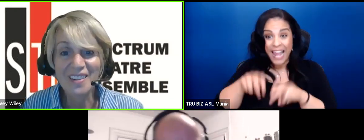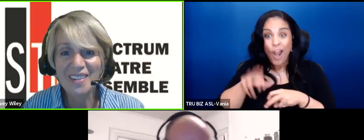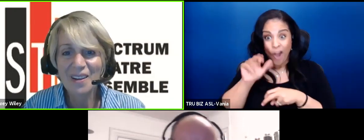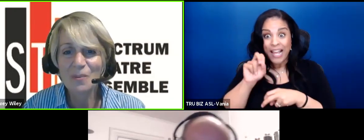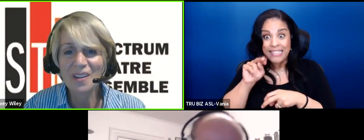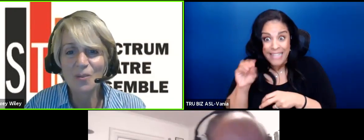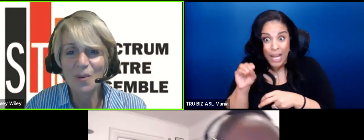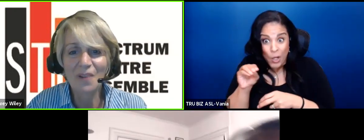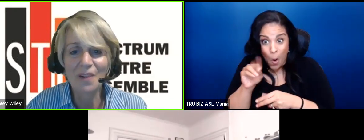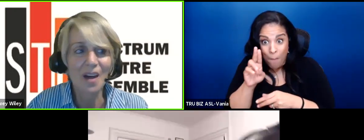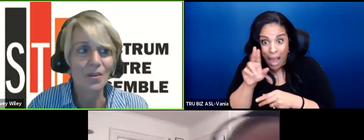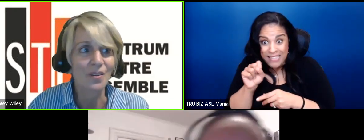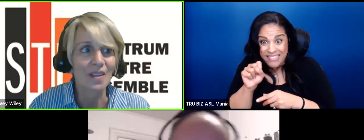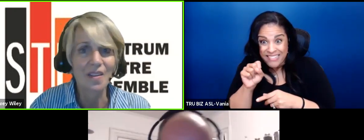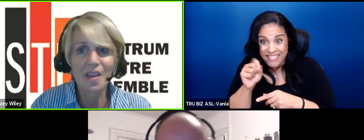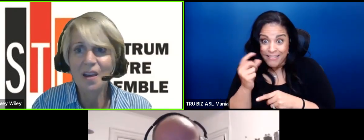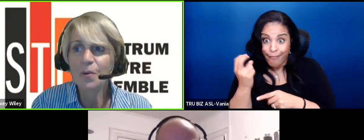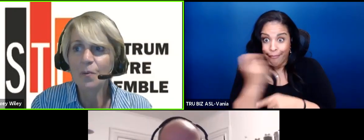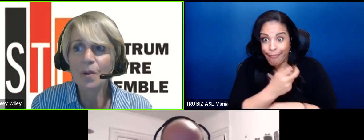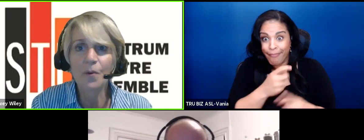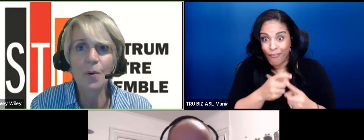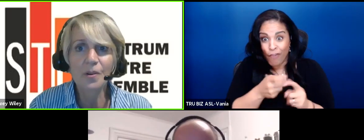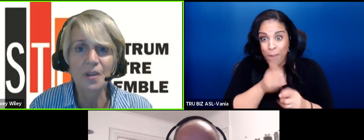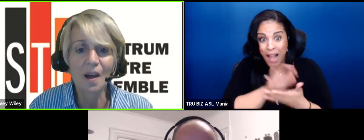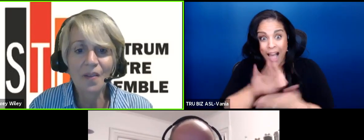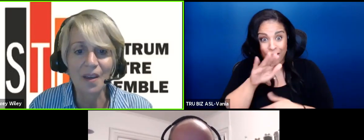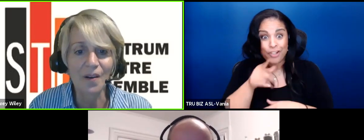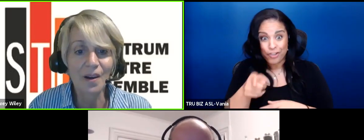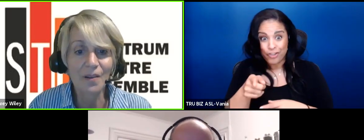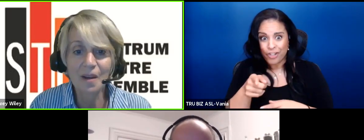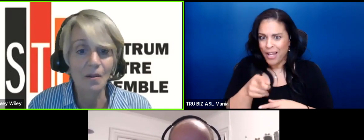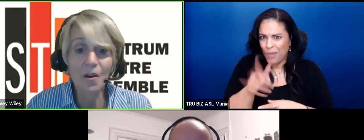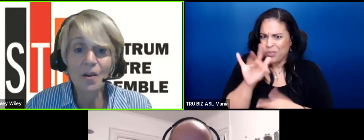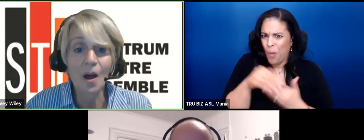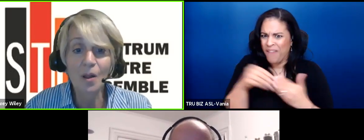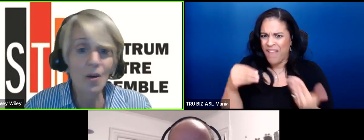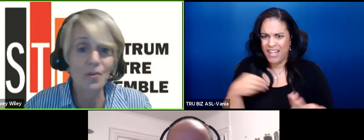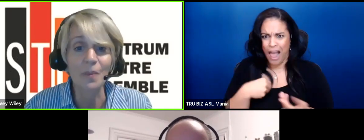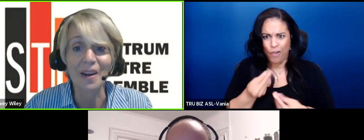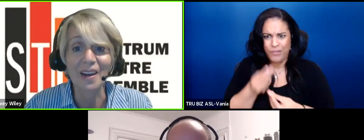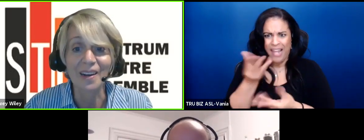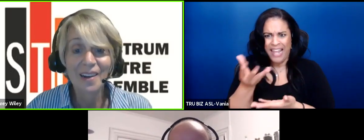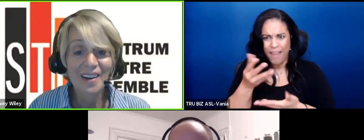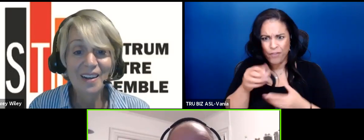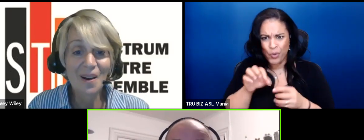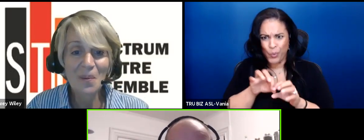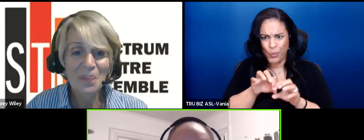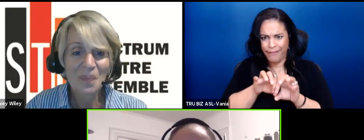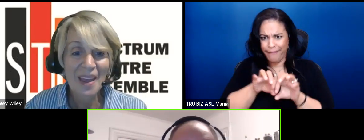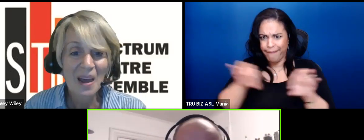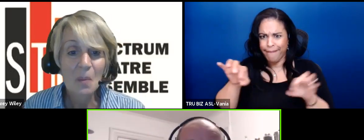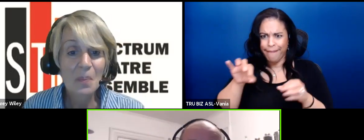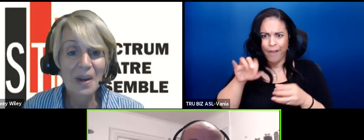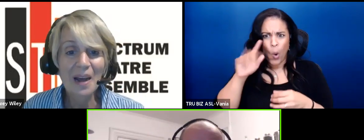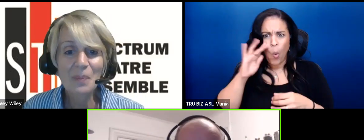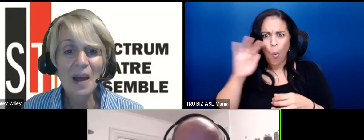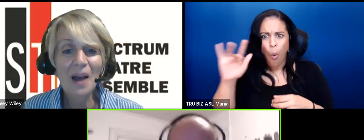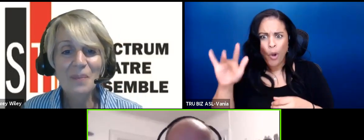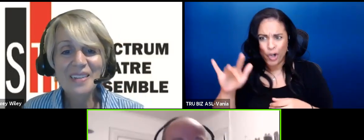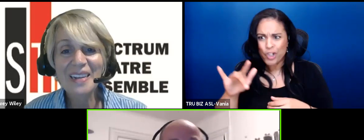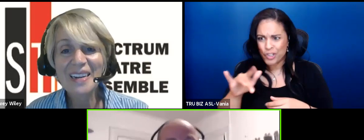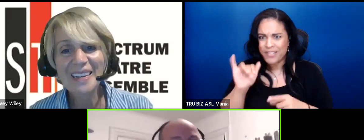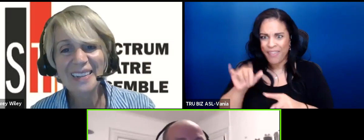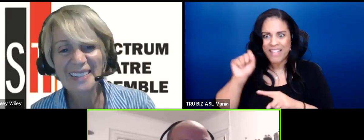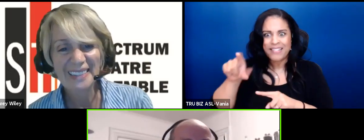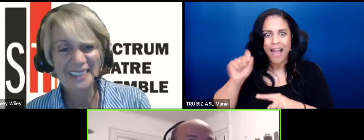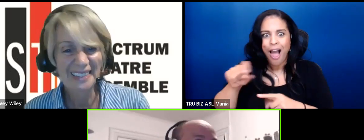from college because it was like 25 dollars and they give you a roll of quarters when you got there and I was like laundry money yeah exactly exactly exactly